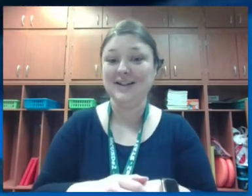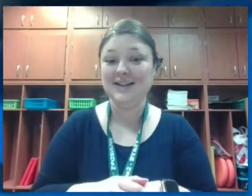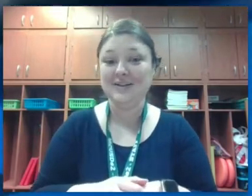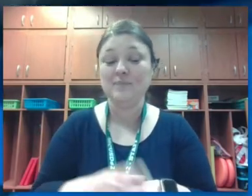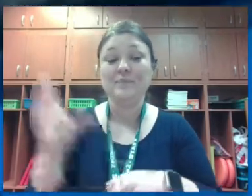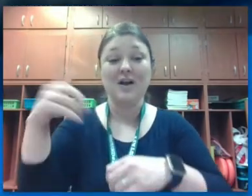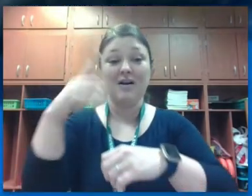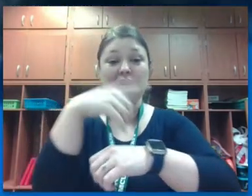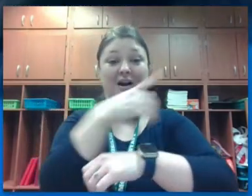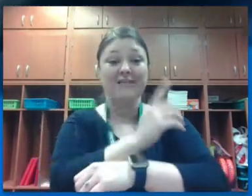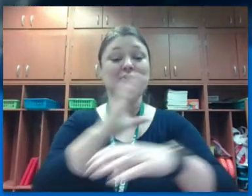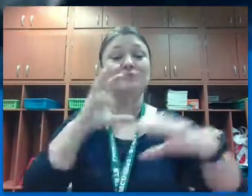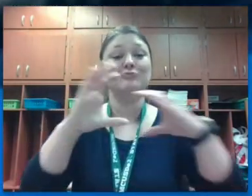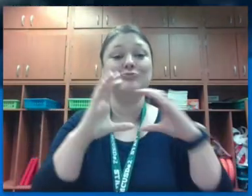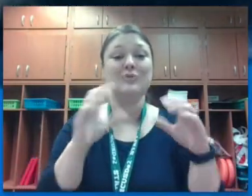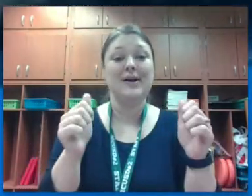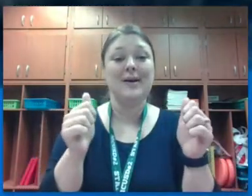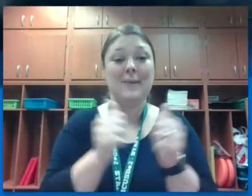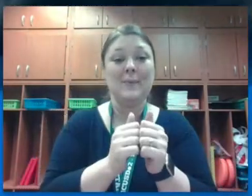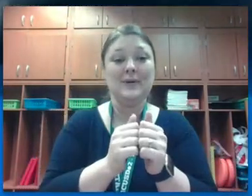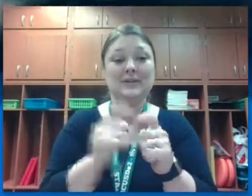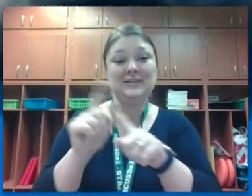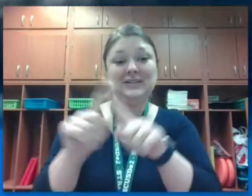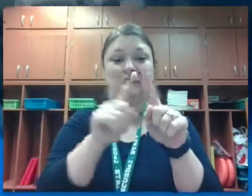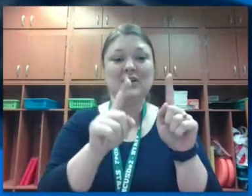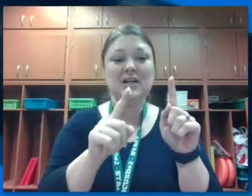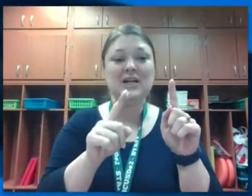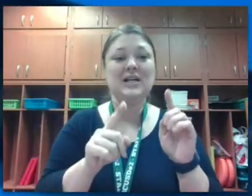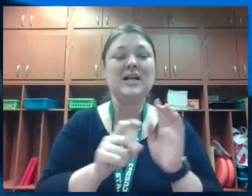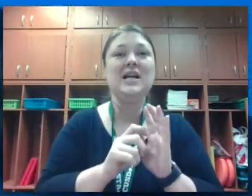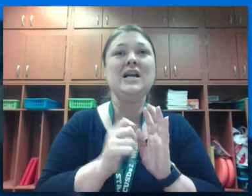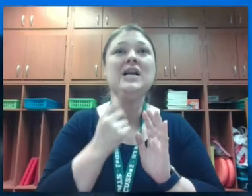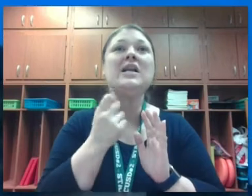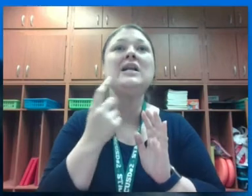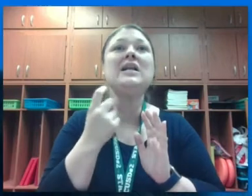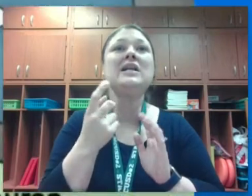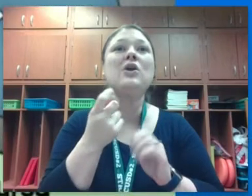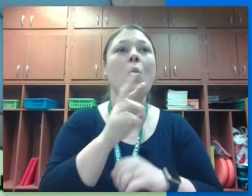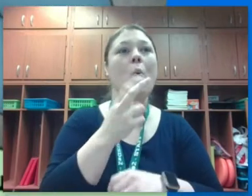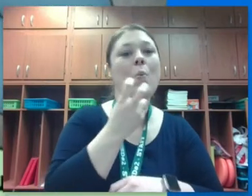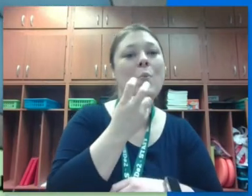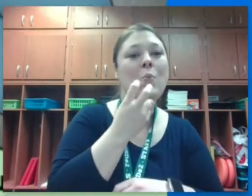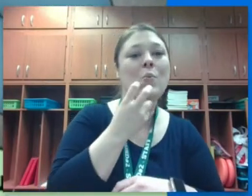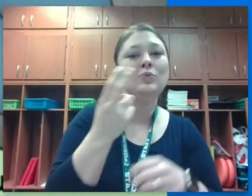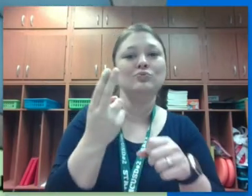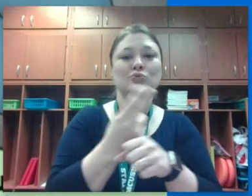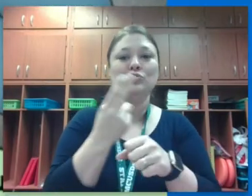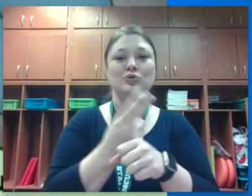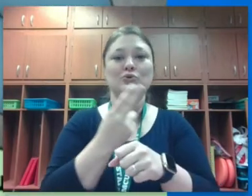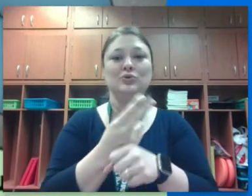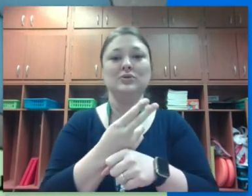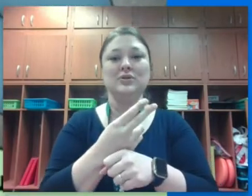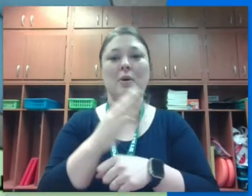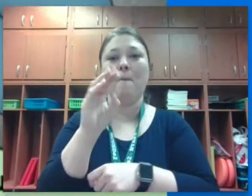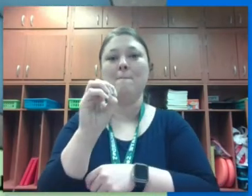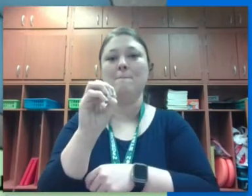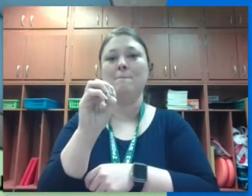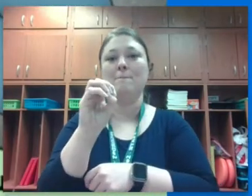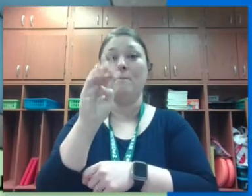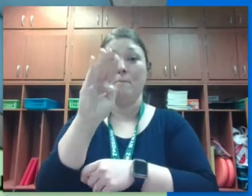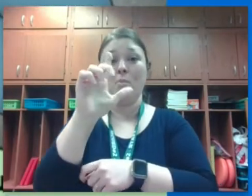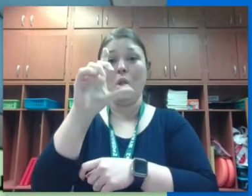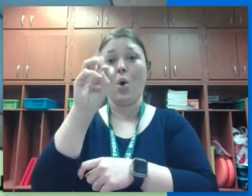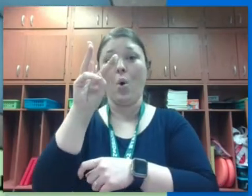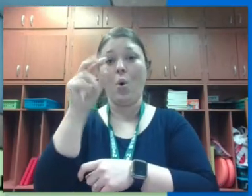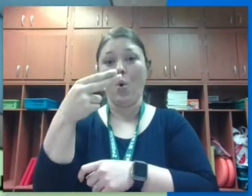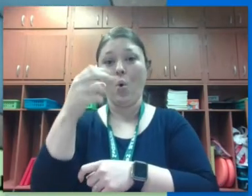dolphins to communicate with a series of clicks or whistles made by an organ through their blowhole so